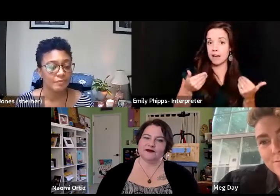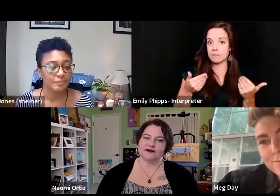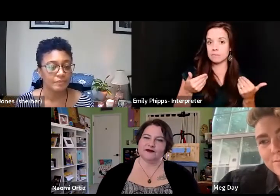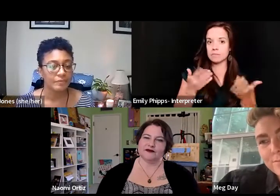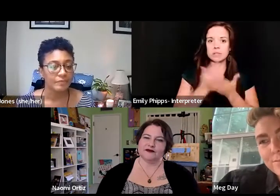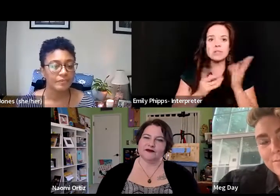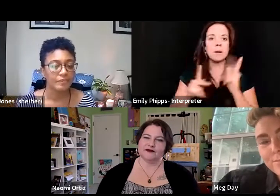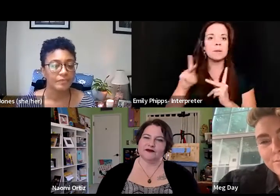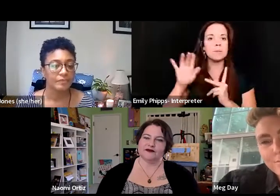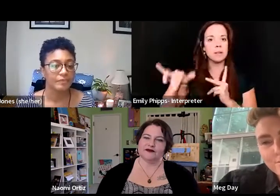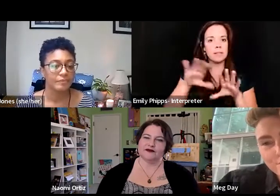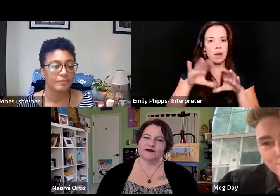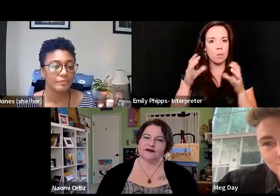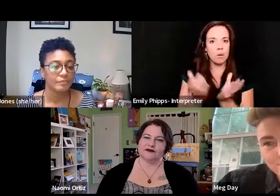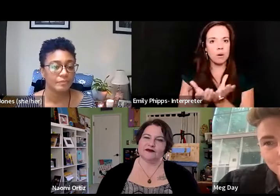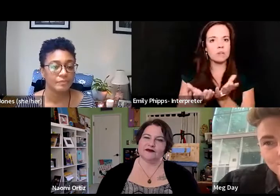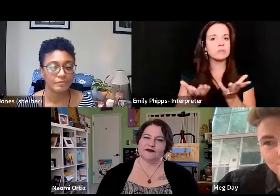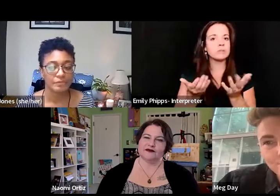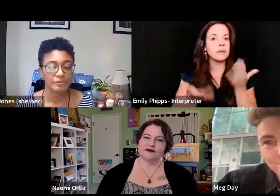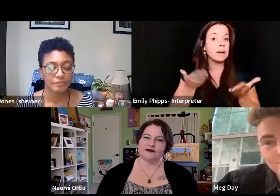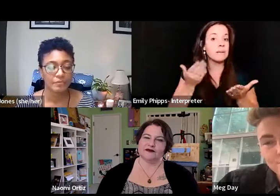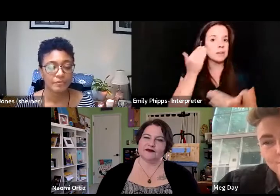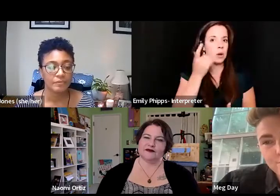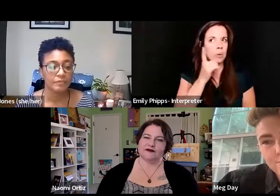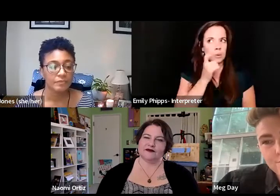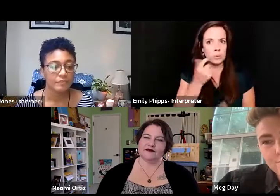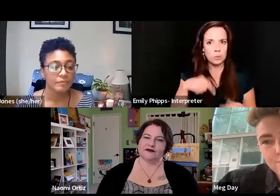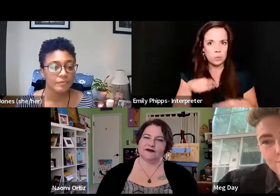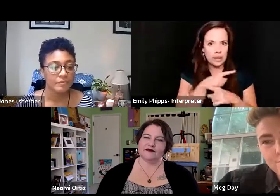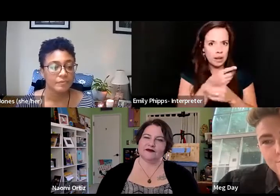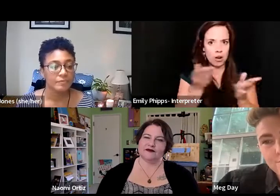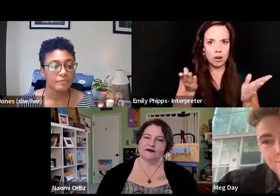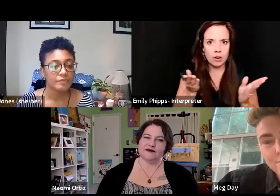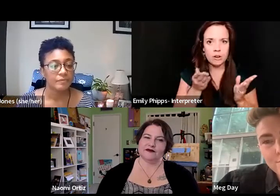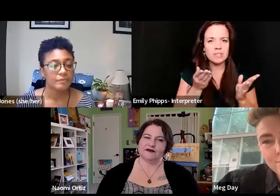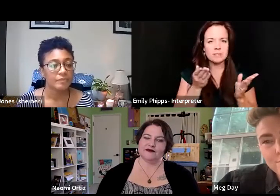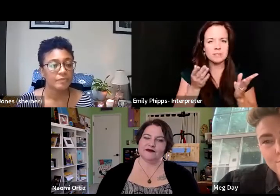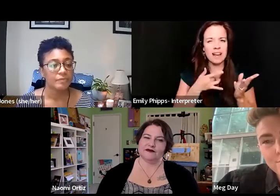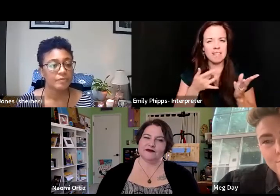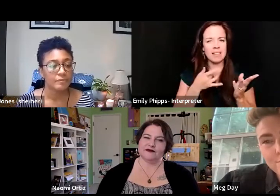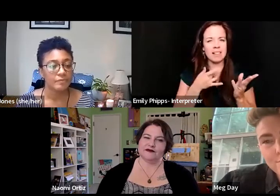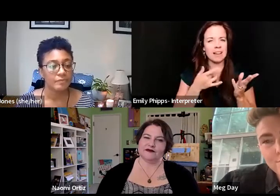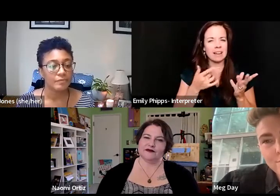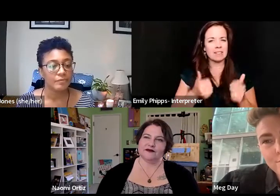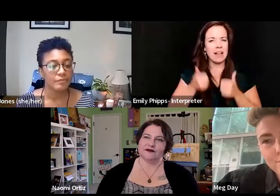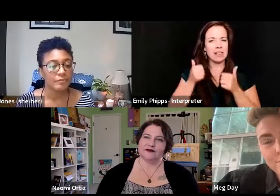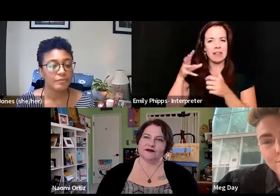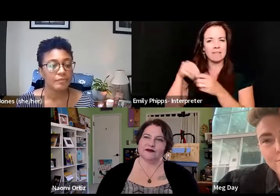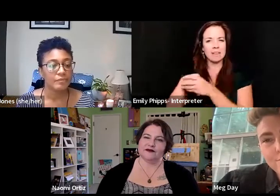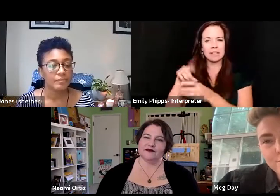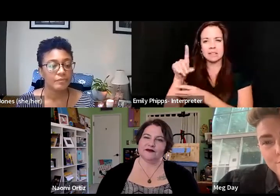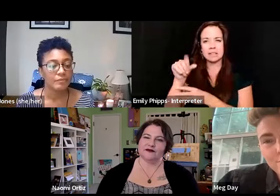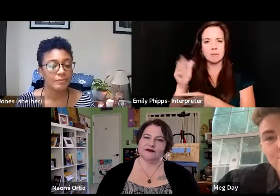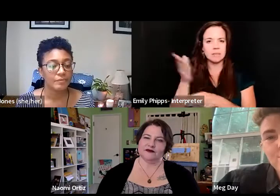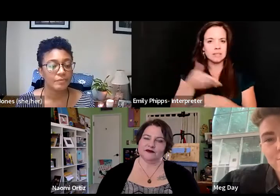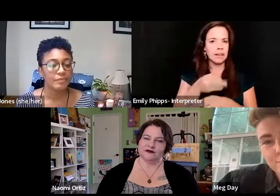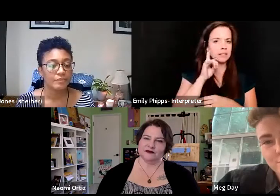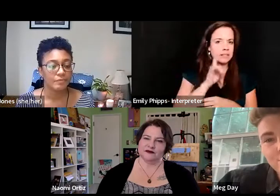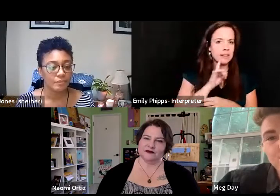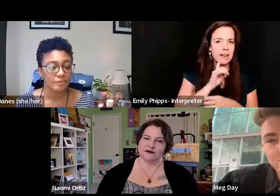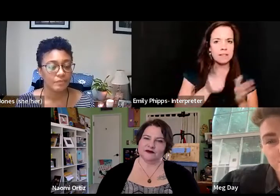people in that world maybe know who we are. But I just feel like I live in disabled slash deaf sometimes